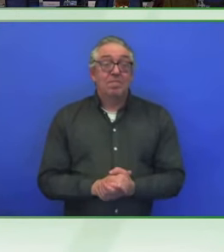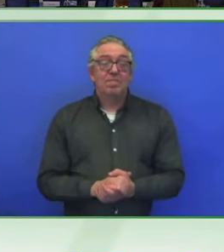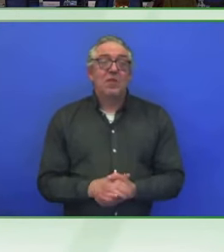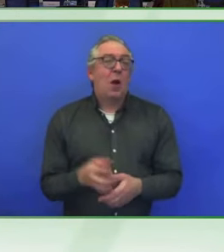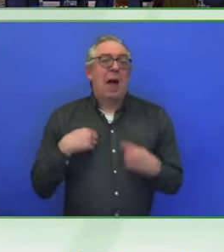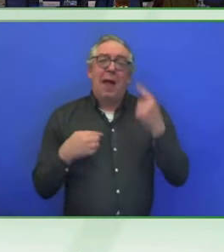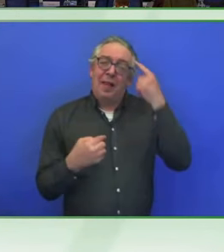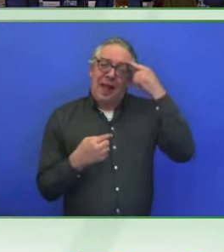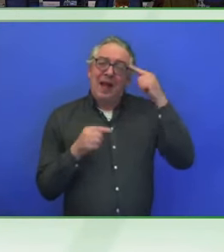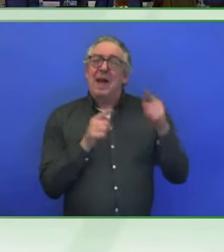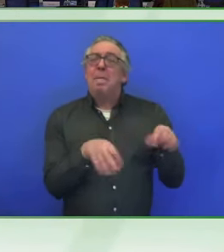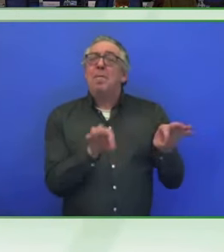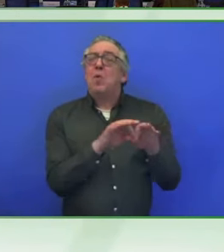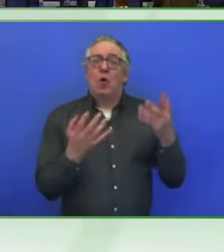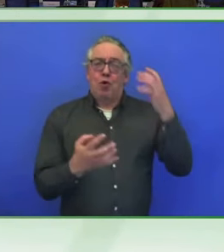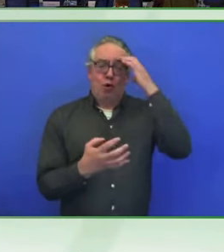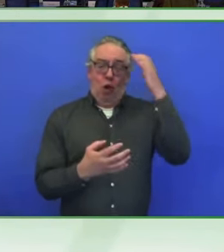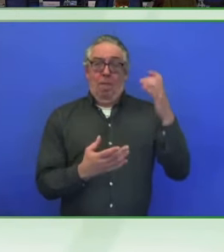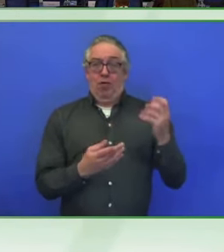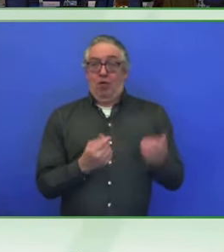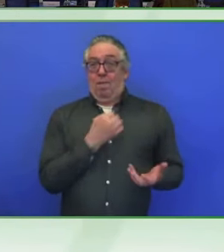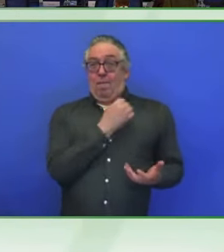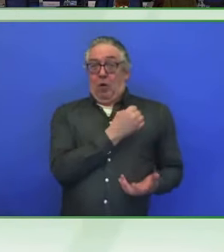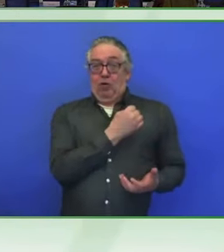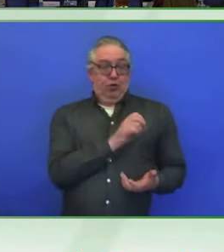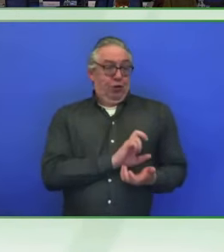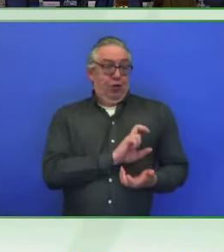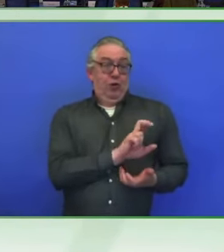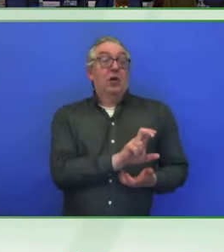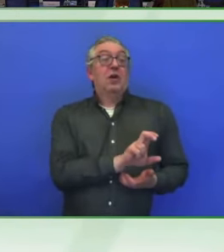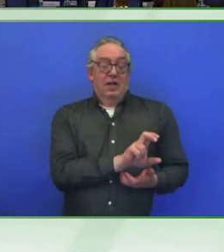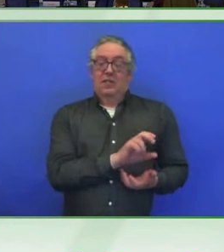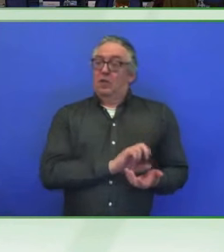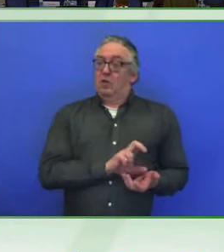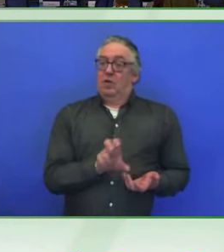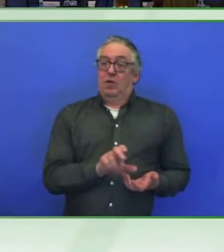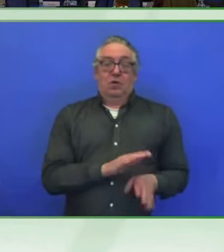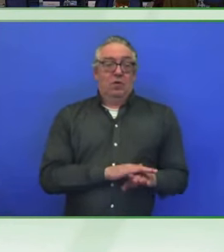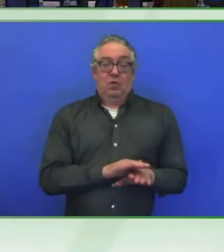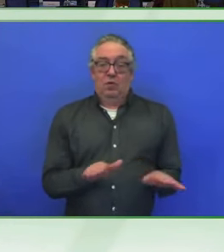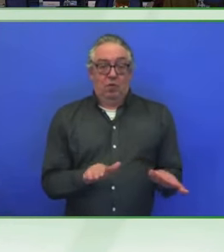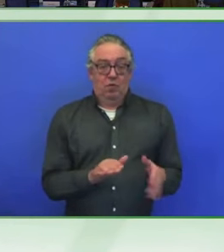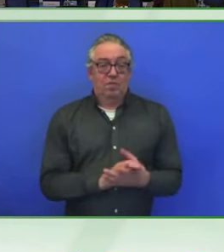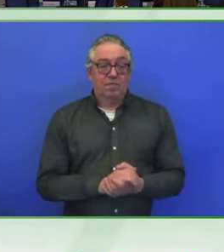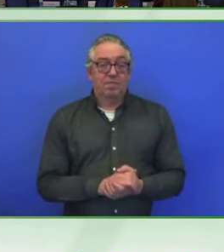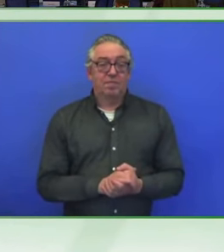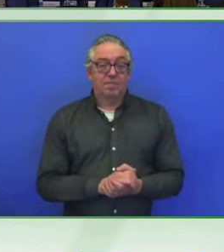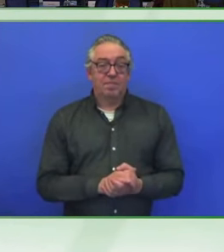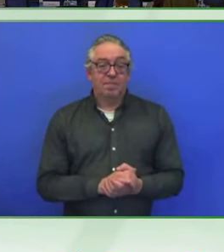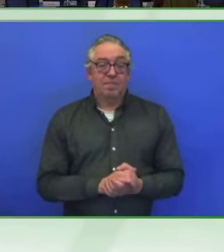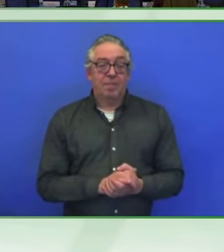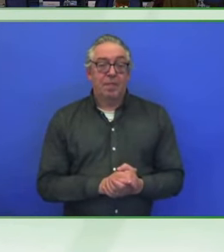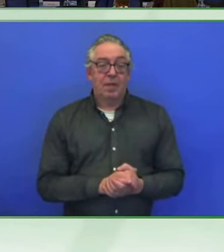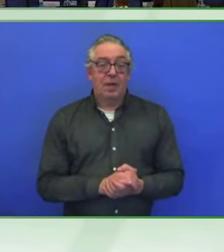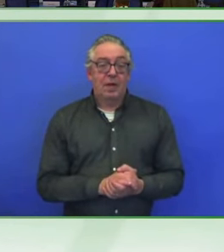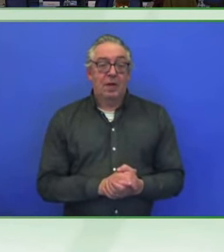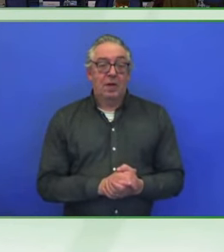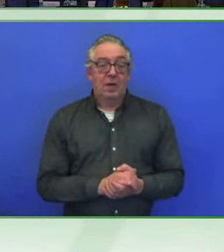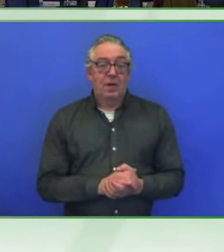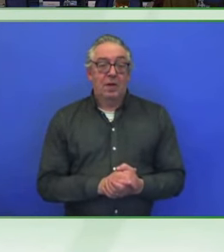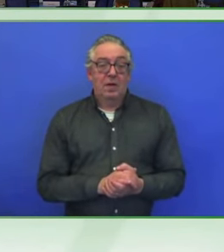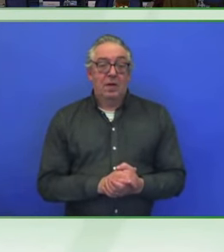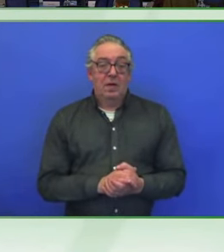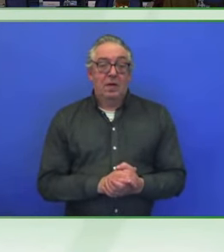about widening inequality. And then obviously a lot of